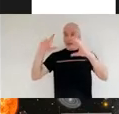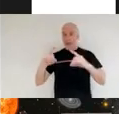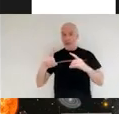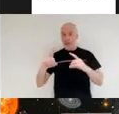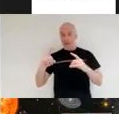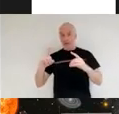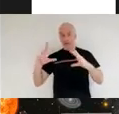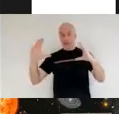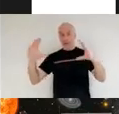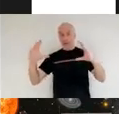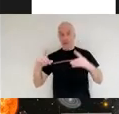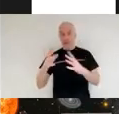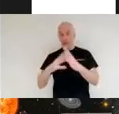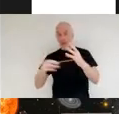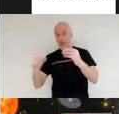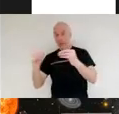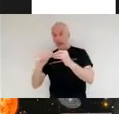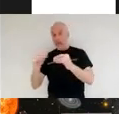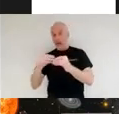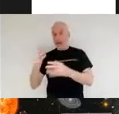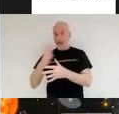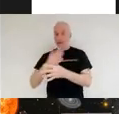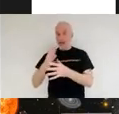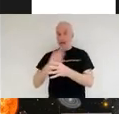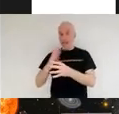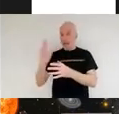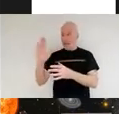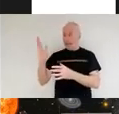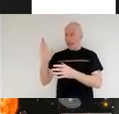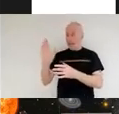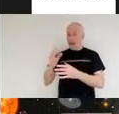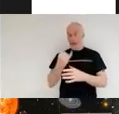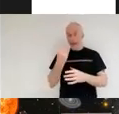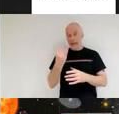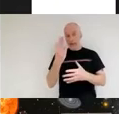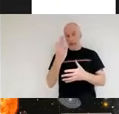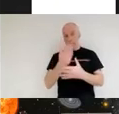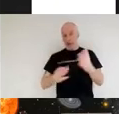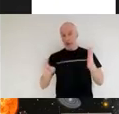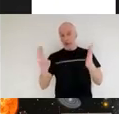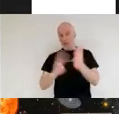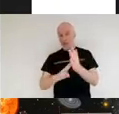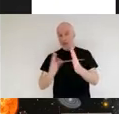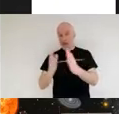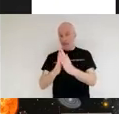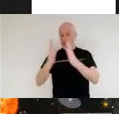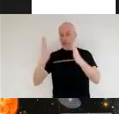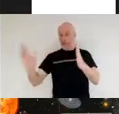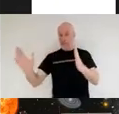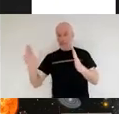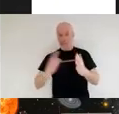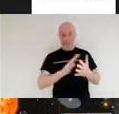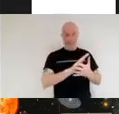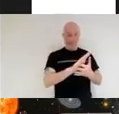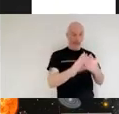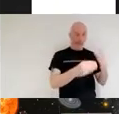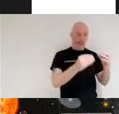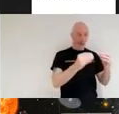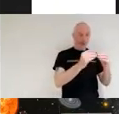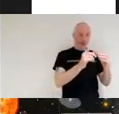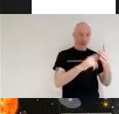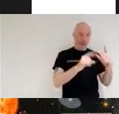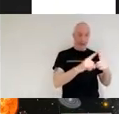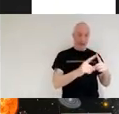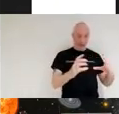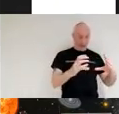webb webb's primary mirror is six and a half meters across much much larger than hubble's light there's